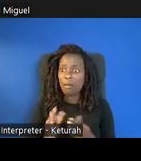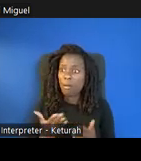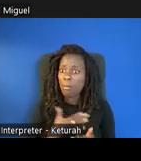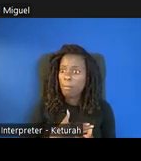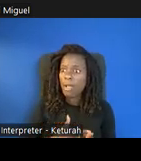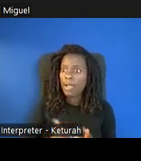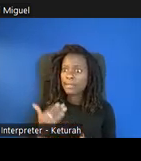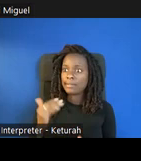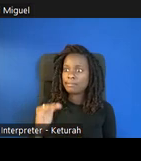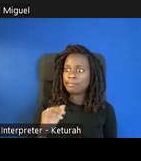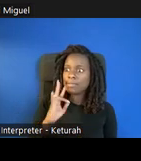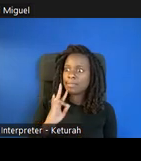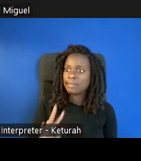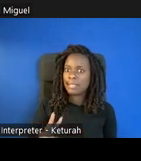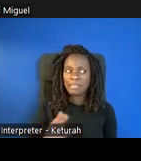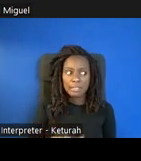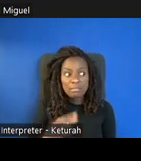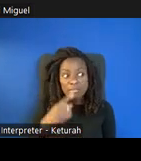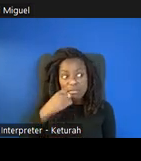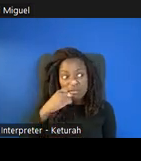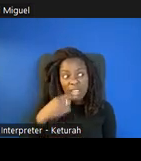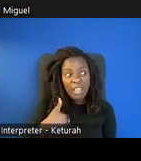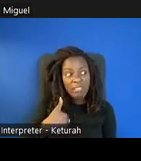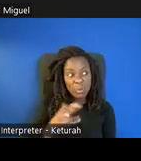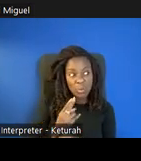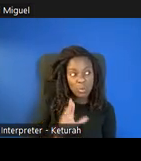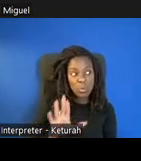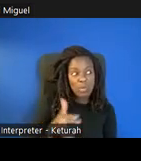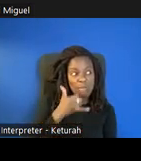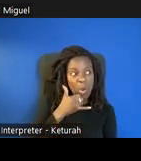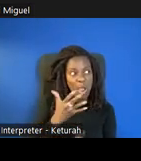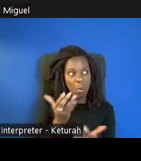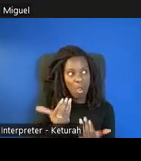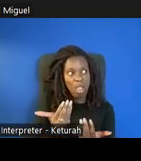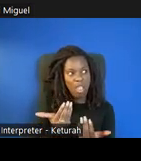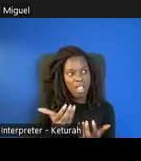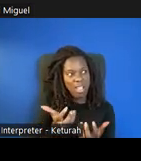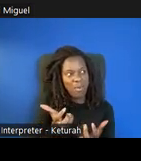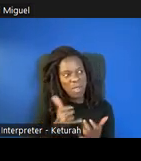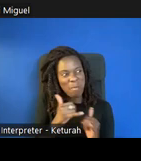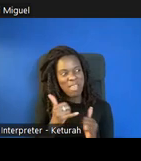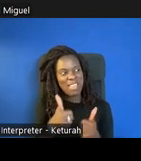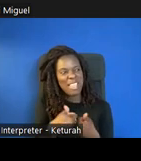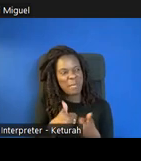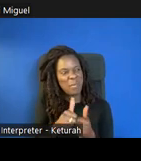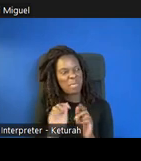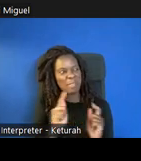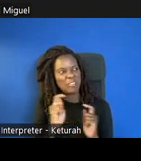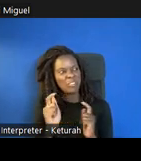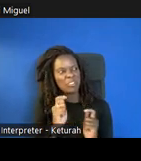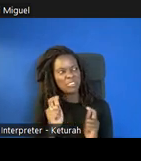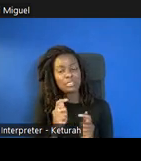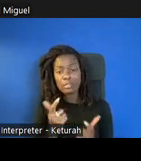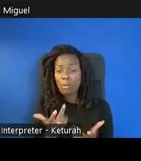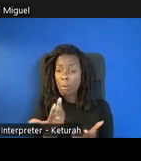year old came back to me and said, can I have your phone? I want to play that game where I get to take pictures. So I would say really up to